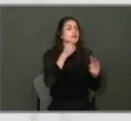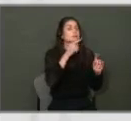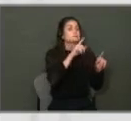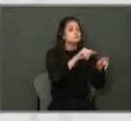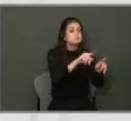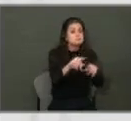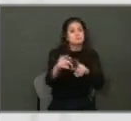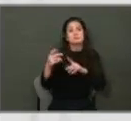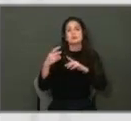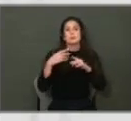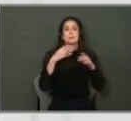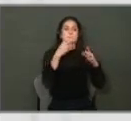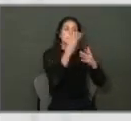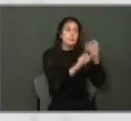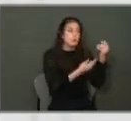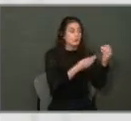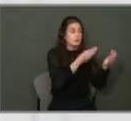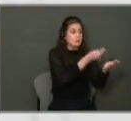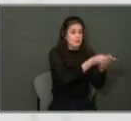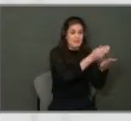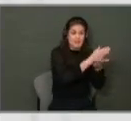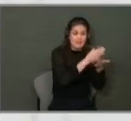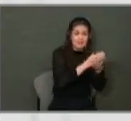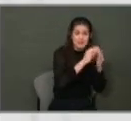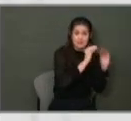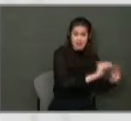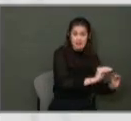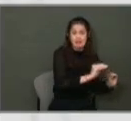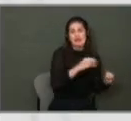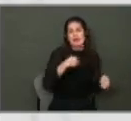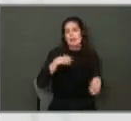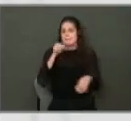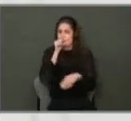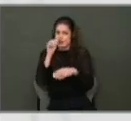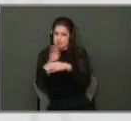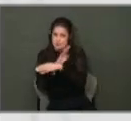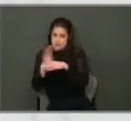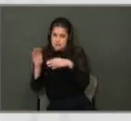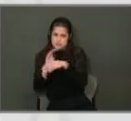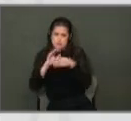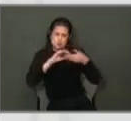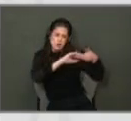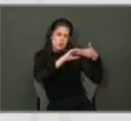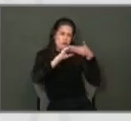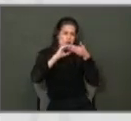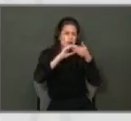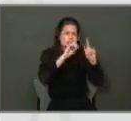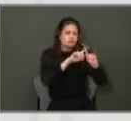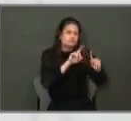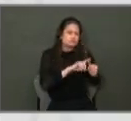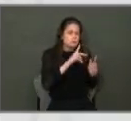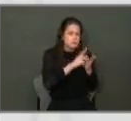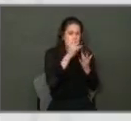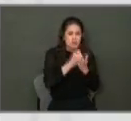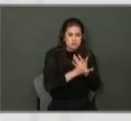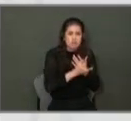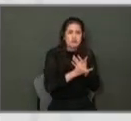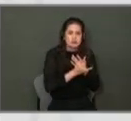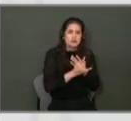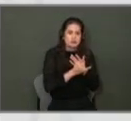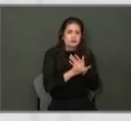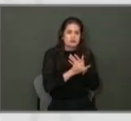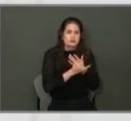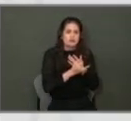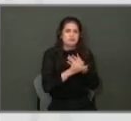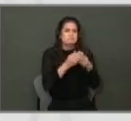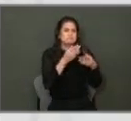responses from both nonprofits and the private sector to partner on housing projects and leverage this money for